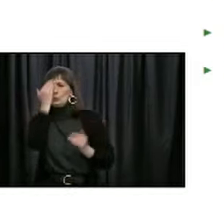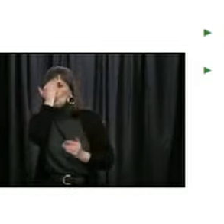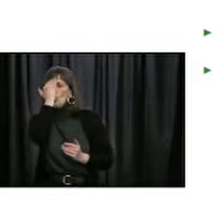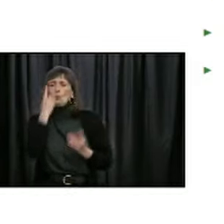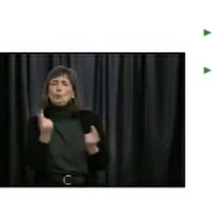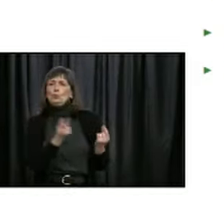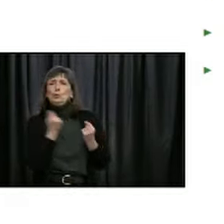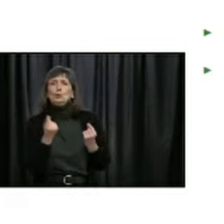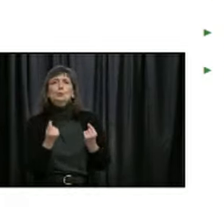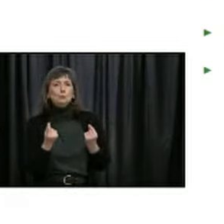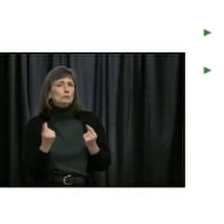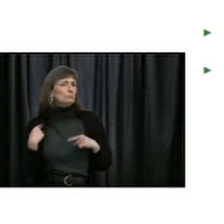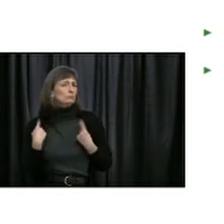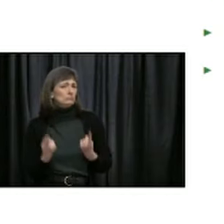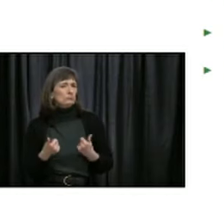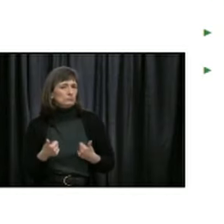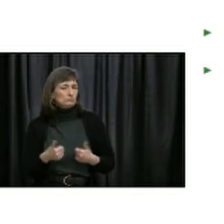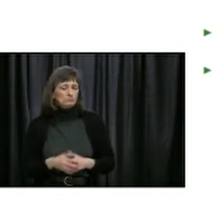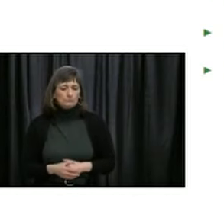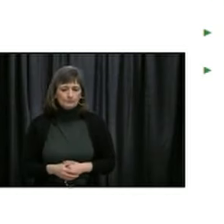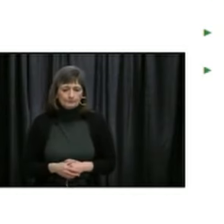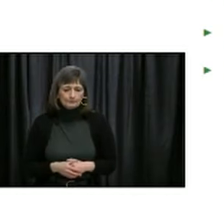through this whole process.